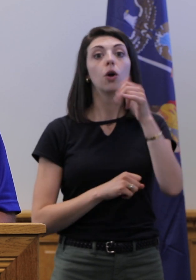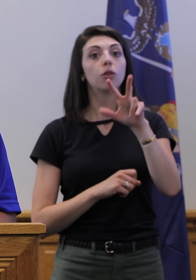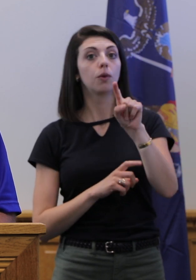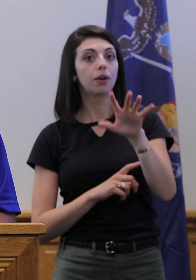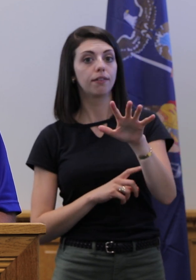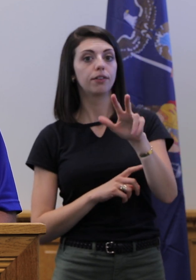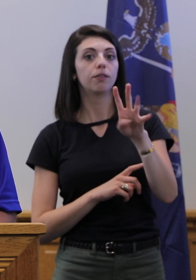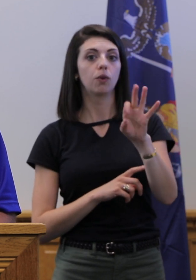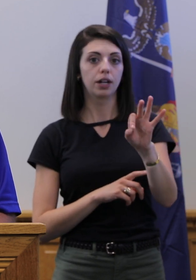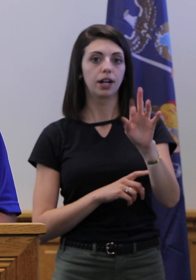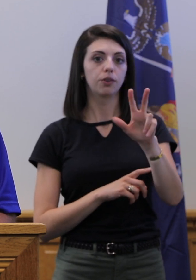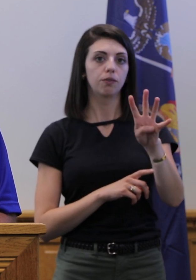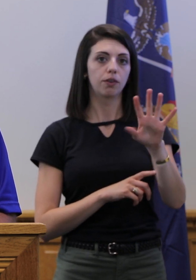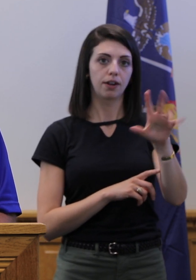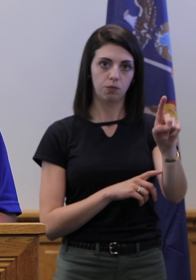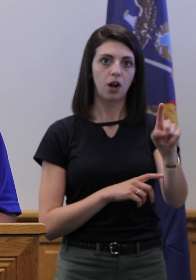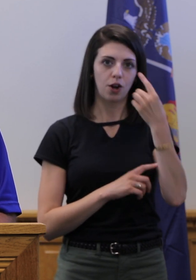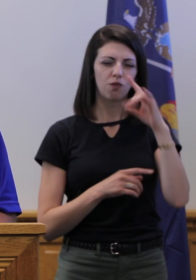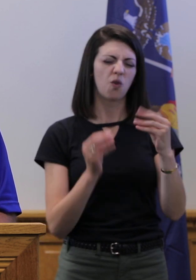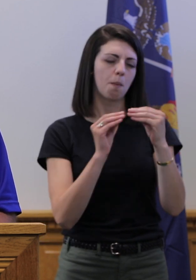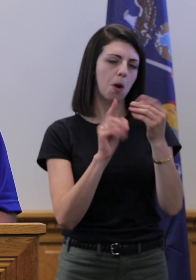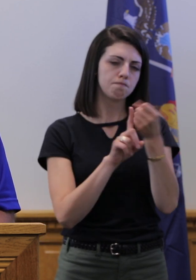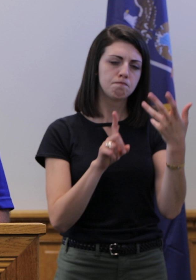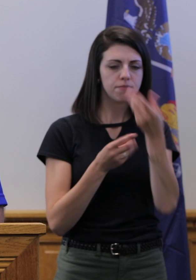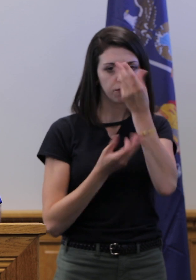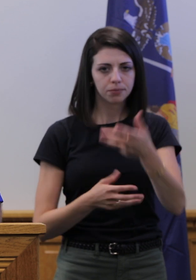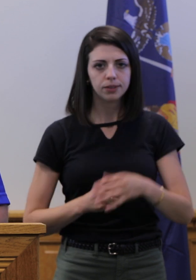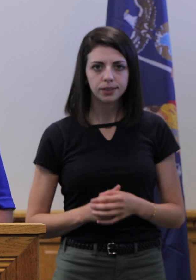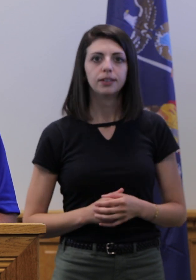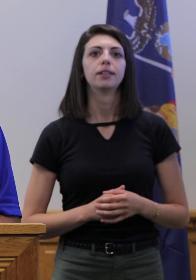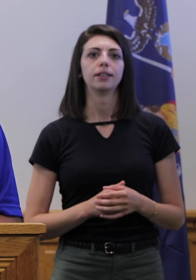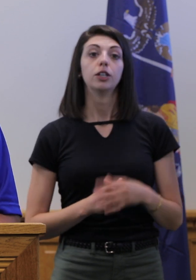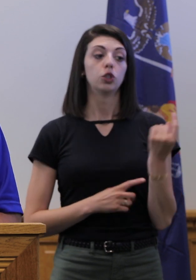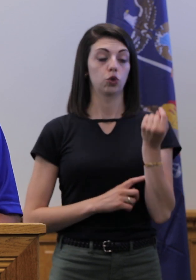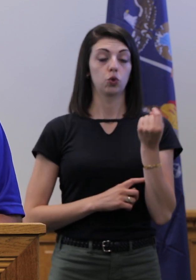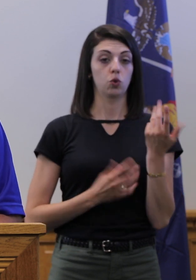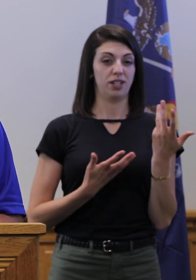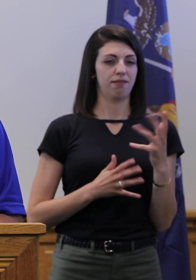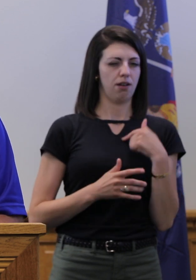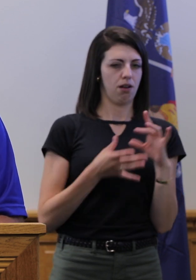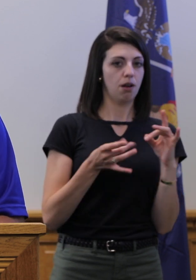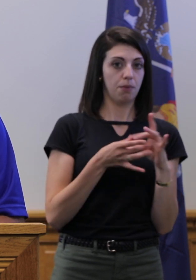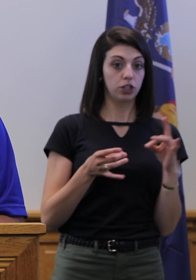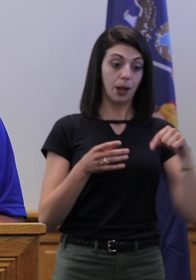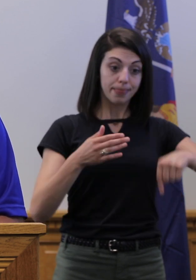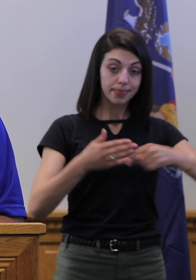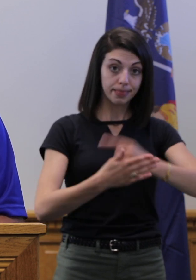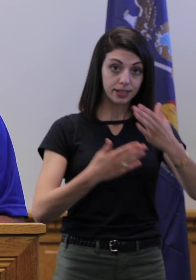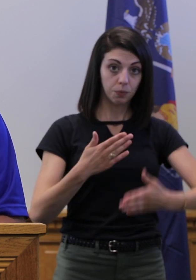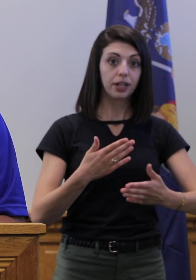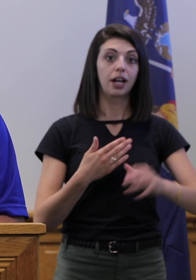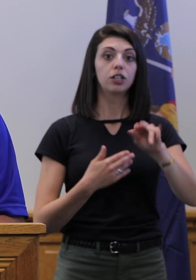-349-3451 for more information. As I mentioned on Tuesday, this weekend, June 27th and